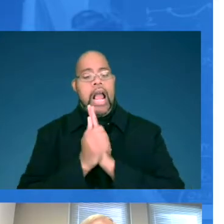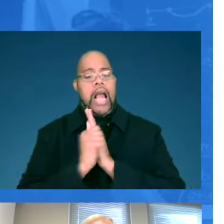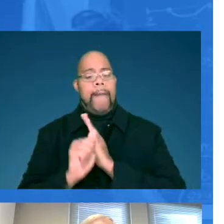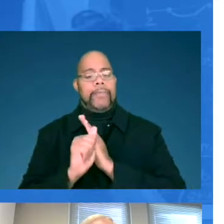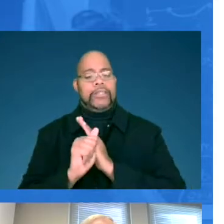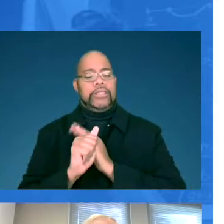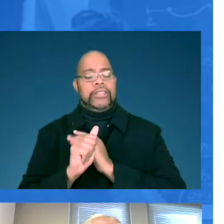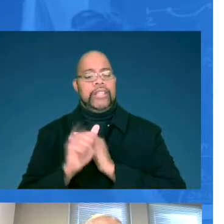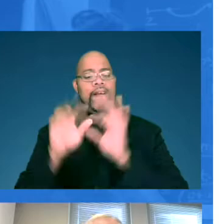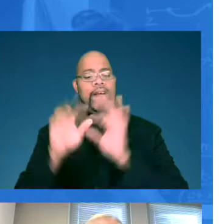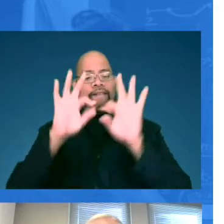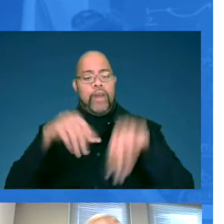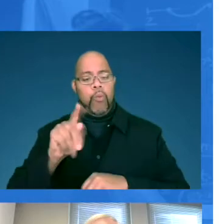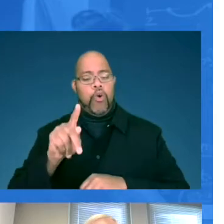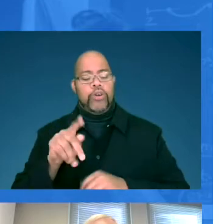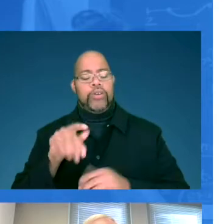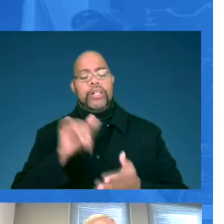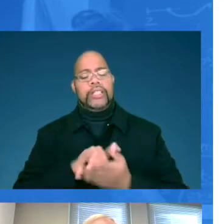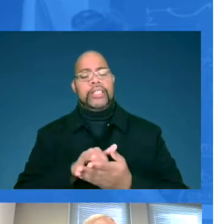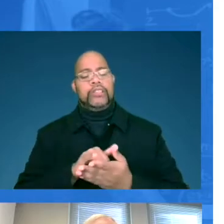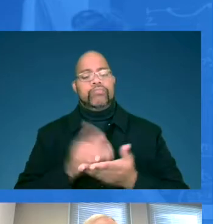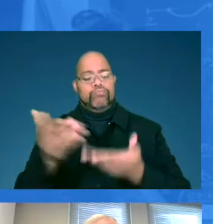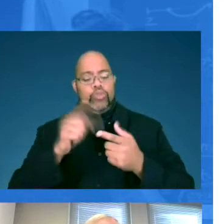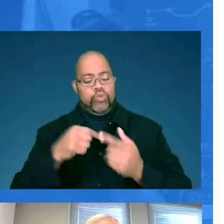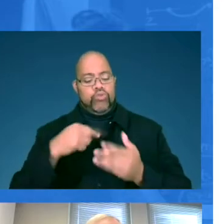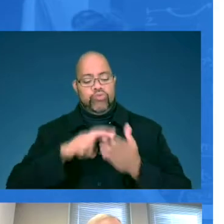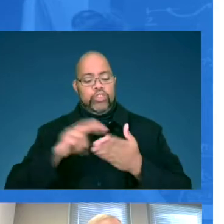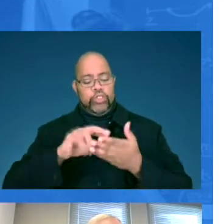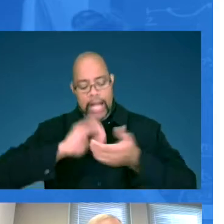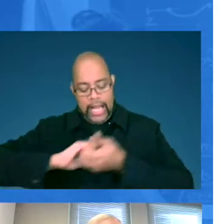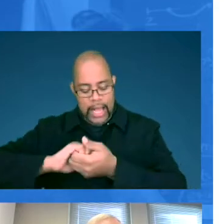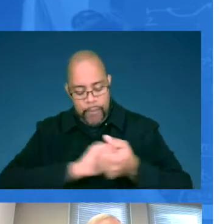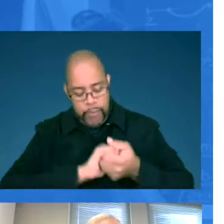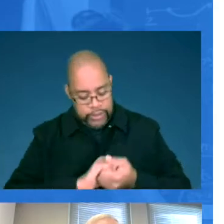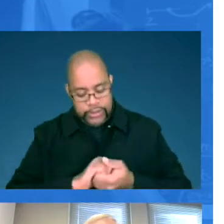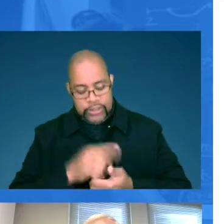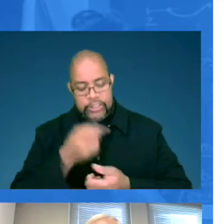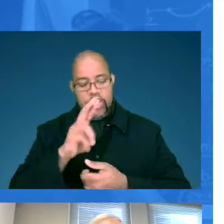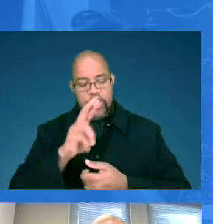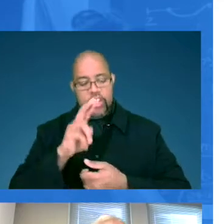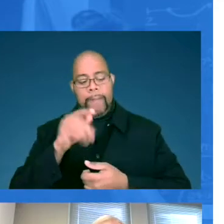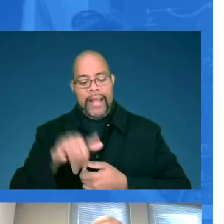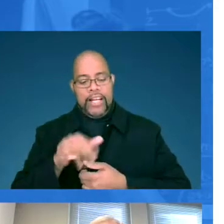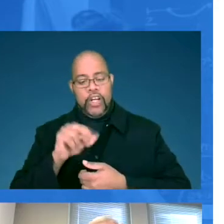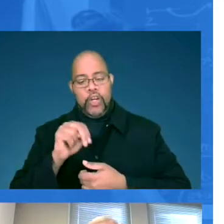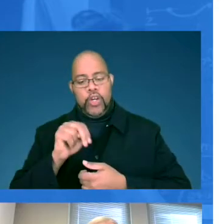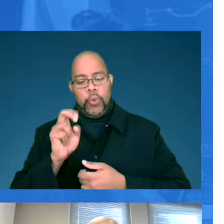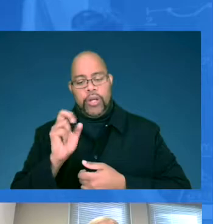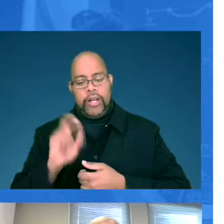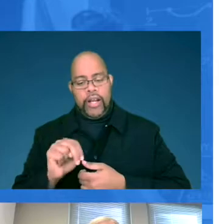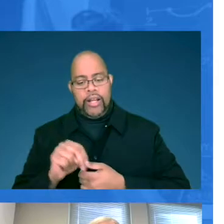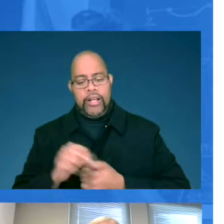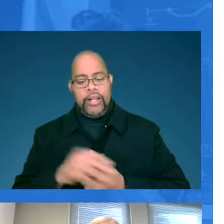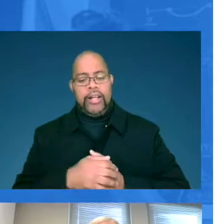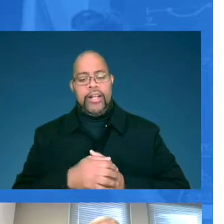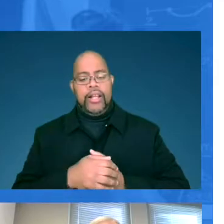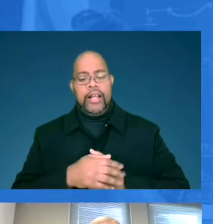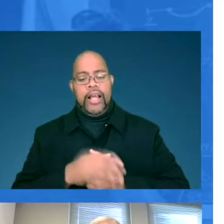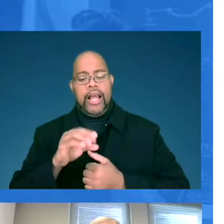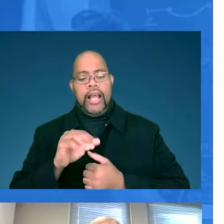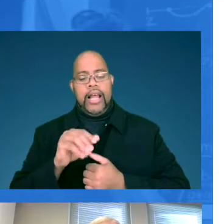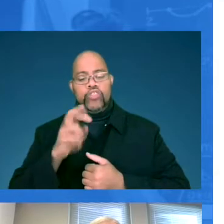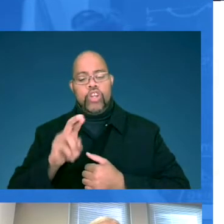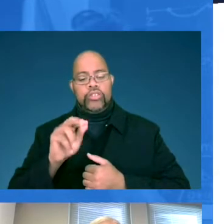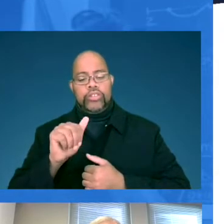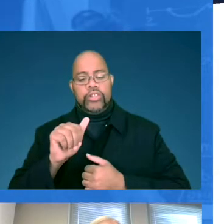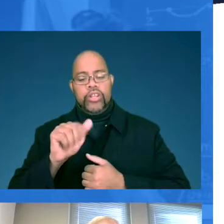that's brought to us by research collaboration, Dr. Patty Noonan and Dr. Amy Gomer Erickson at the University of Kansas. And here's a